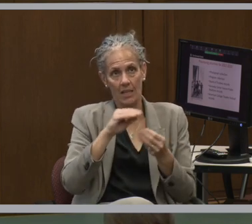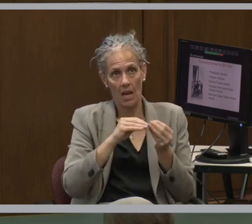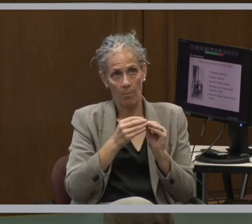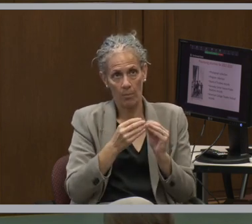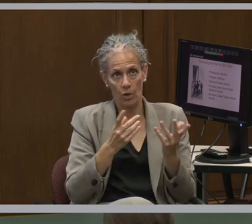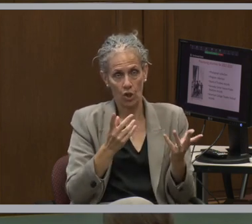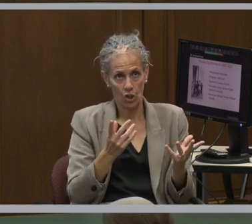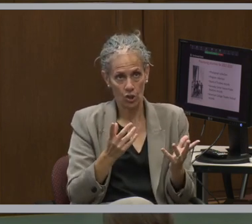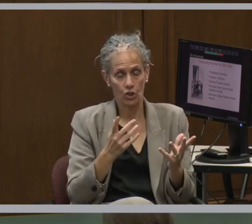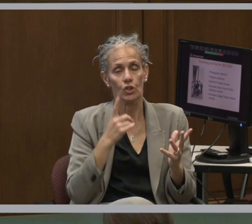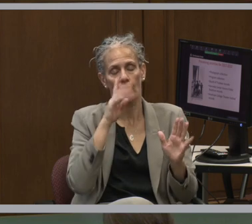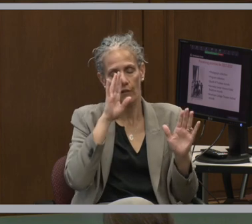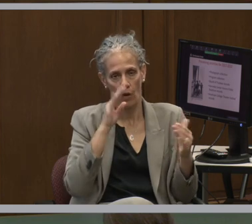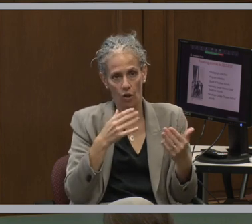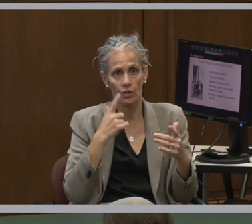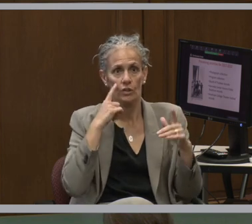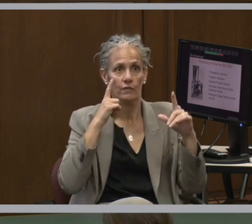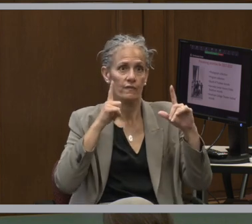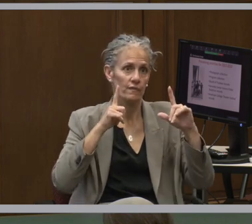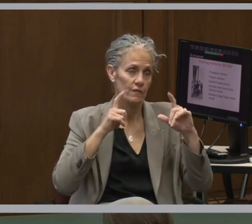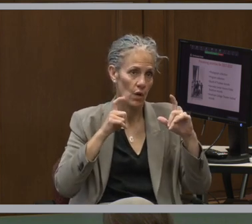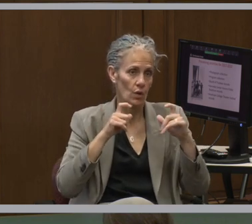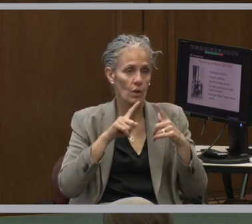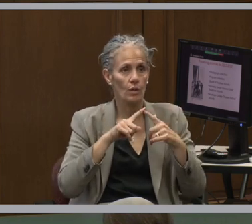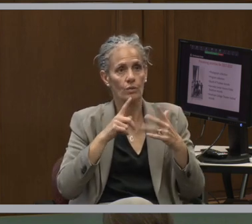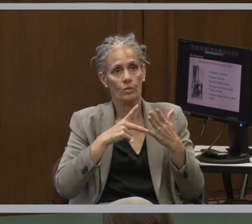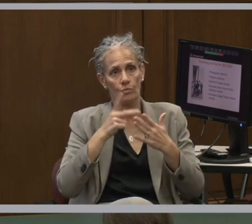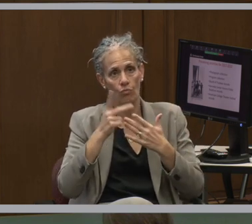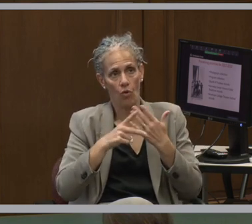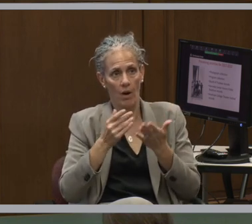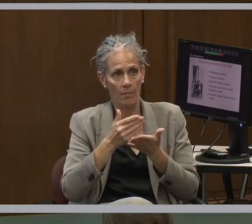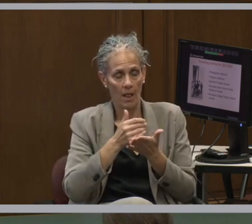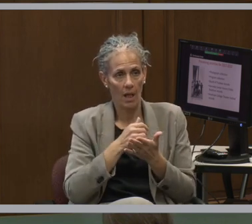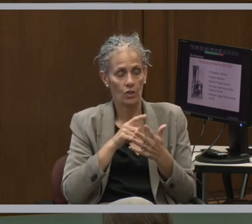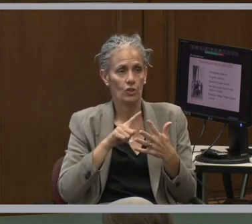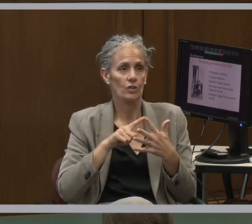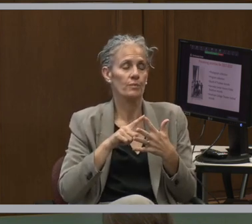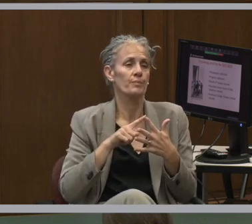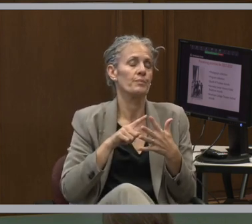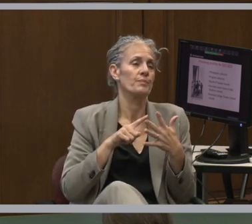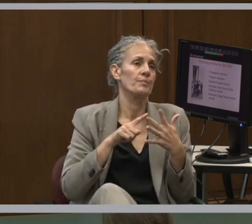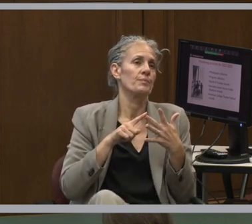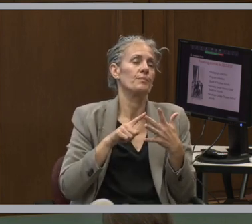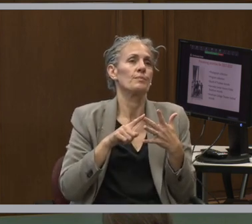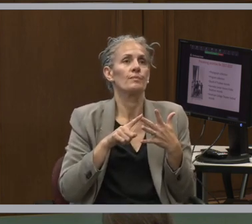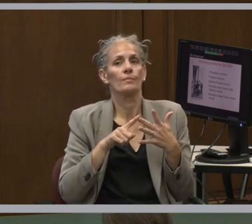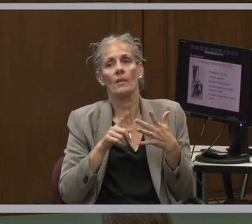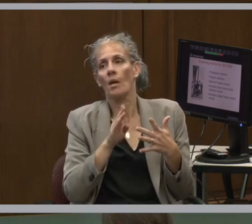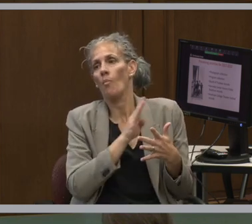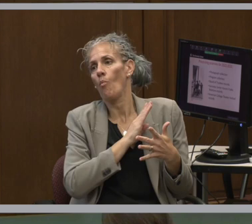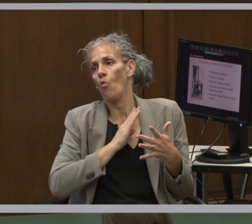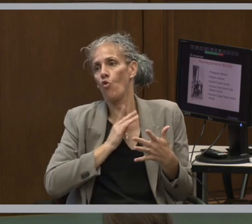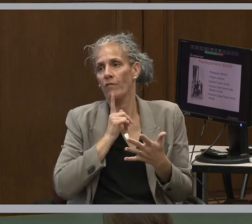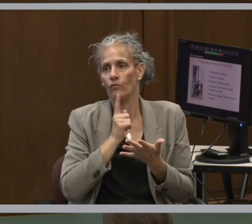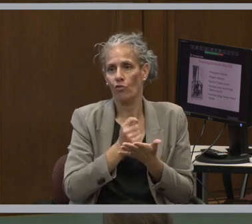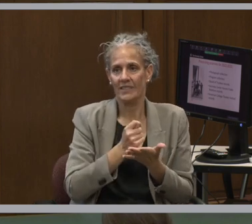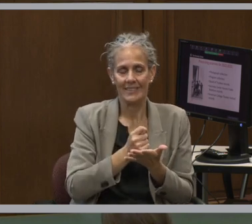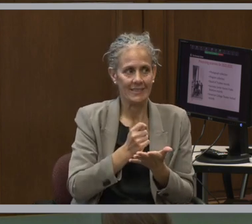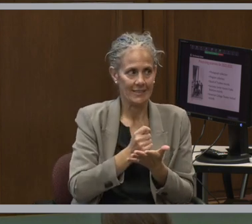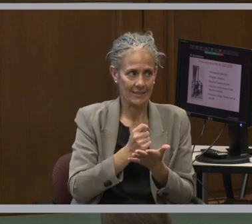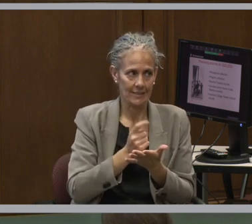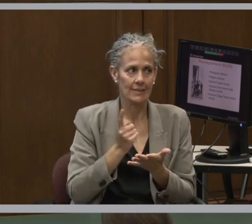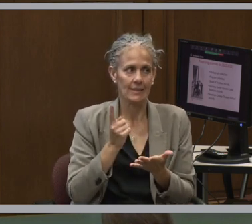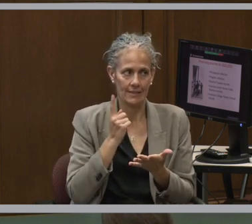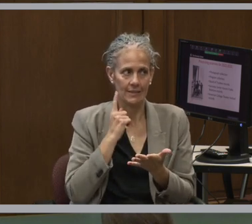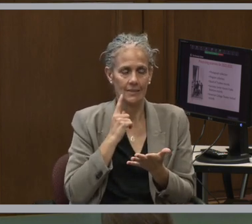focused on photos, we focused on the program collection, we focused on board of trustees, which actually get used a